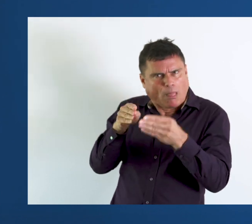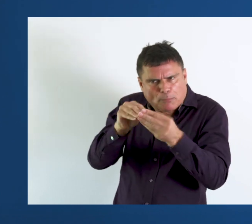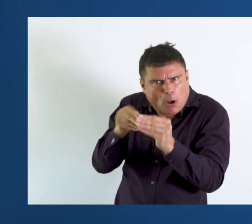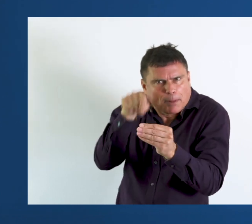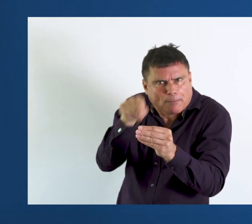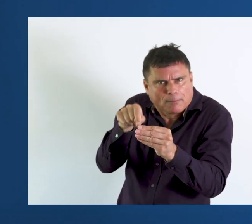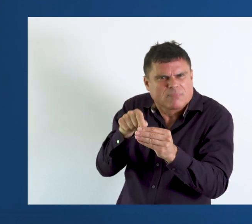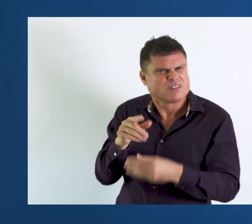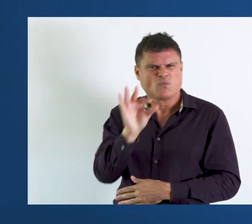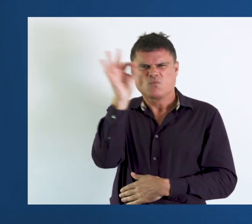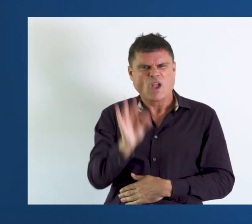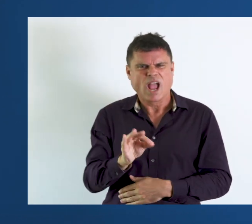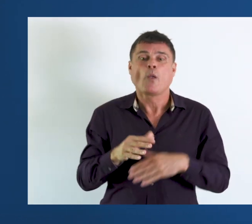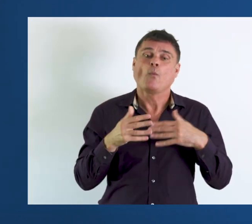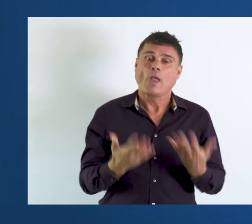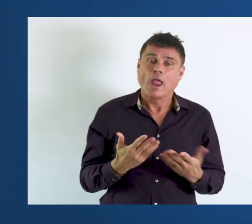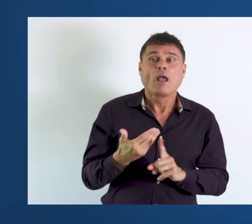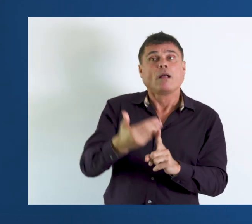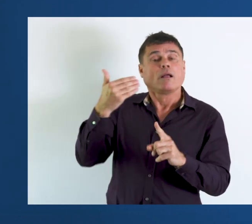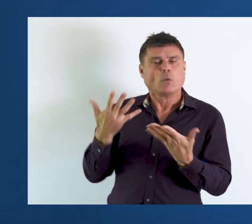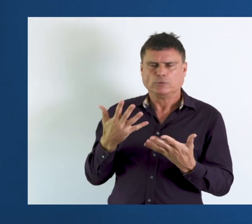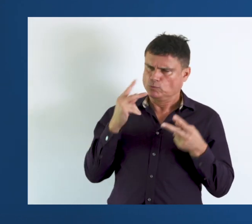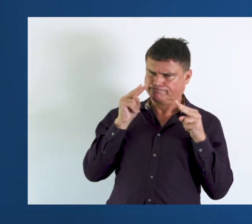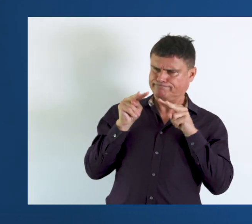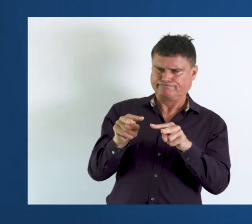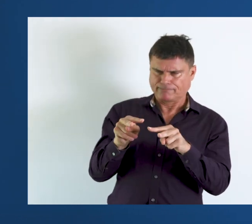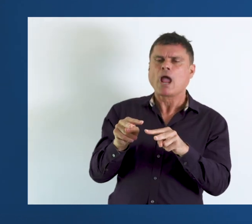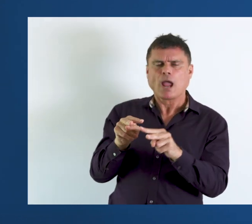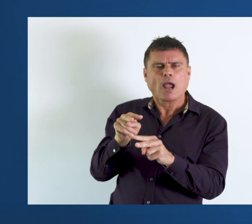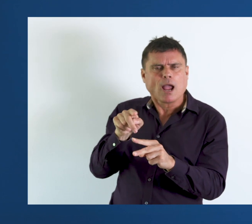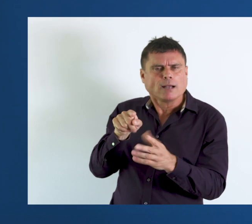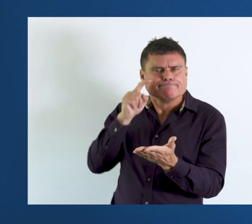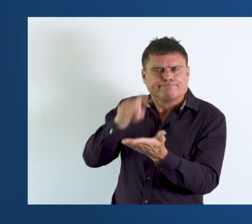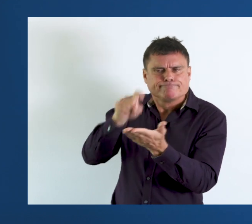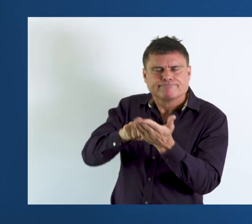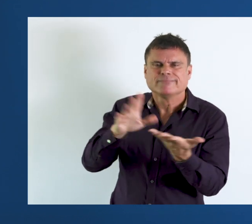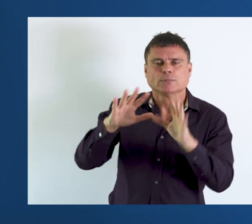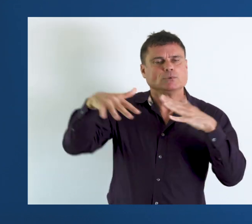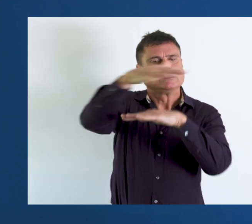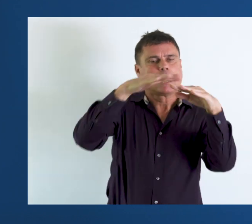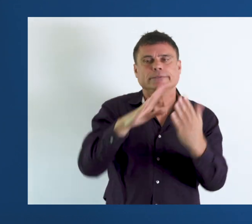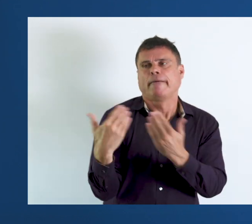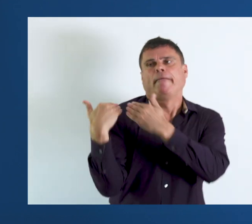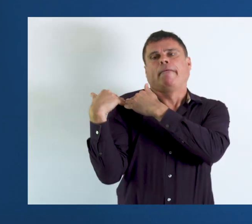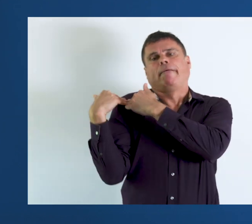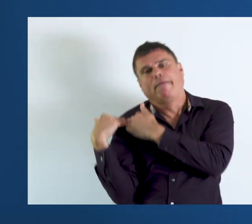an individual. Why? Because the purpose was really about identifying a society